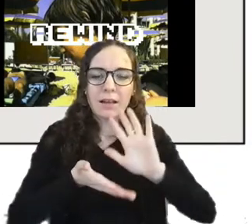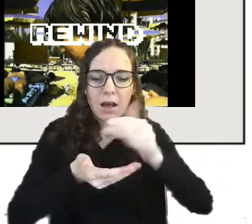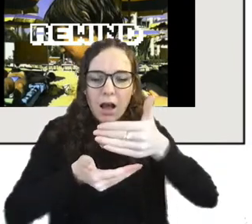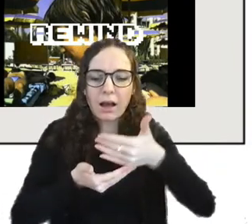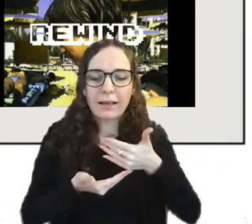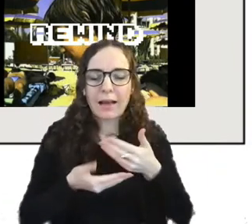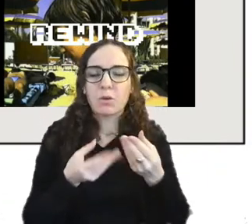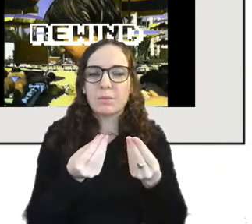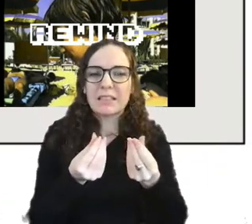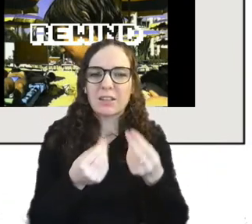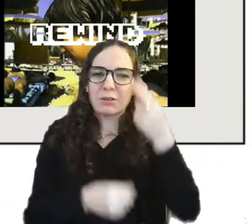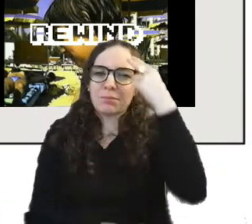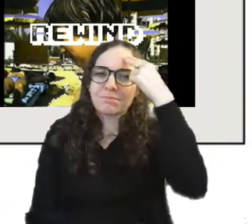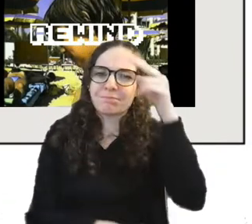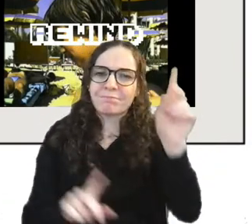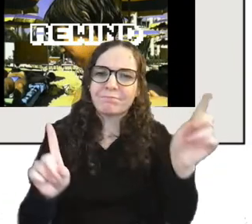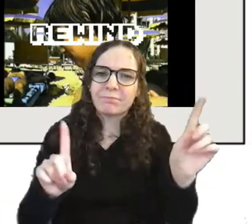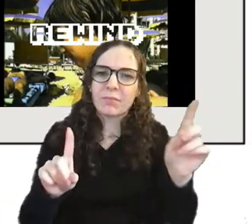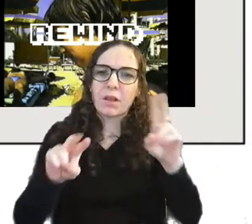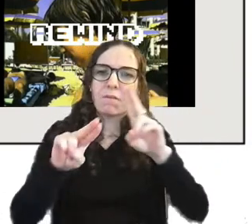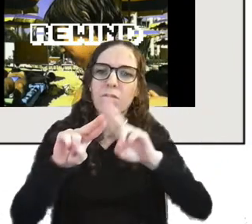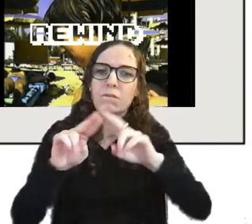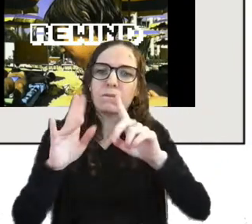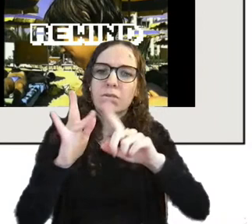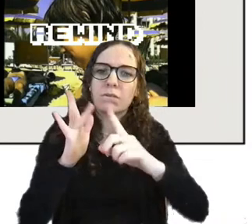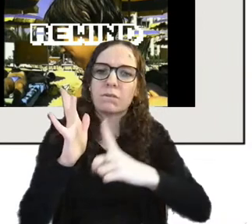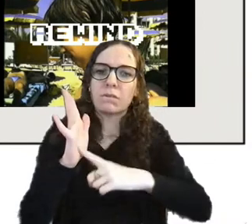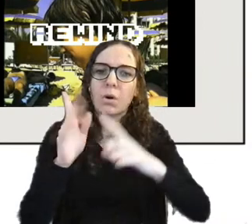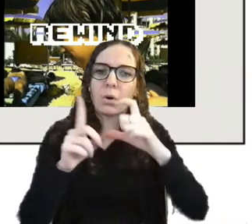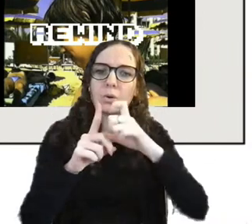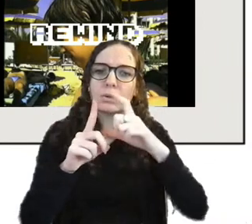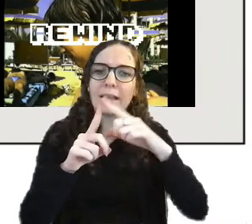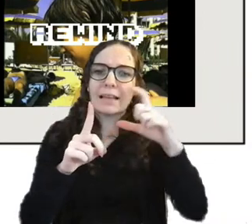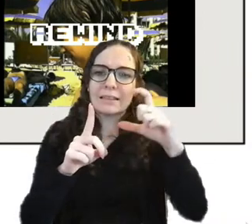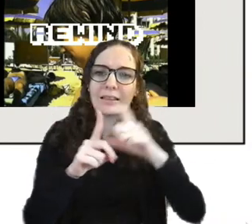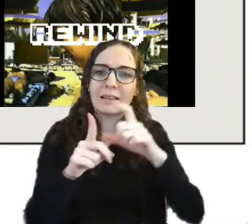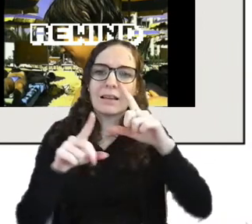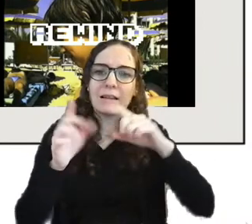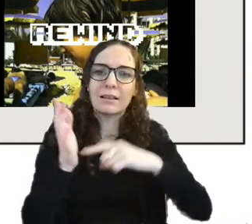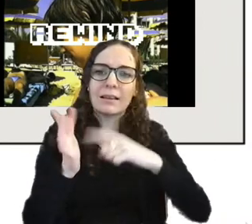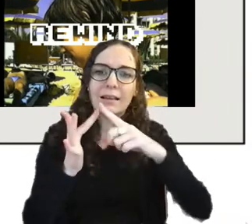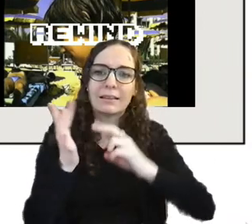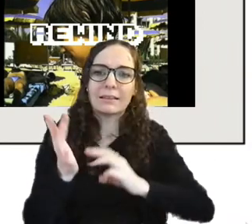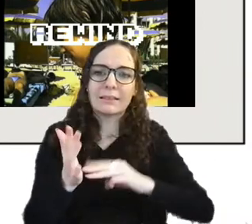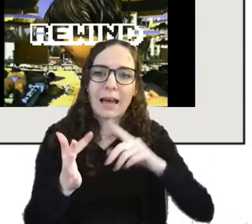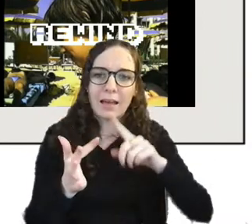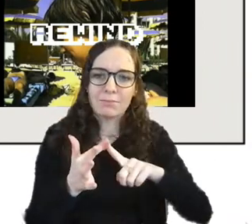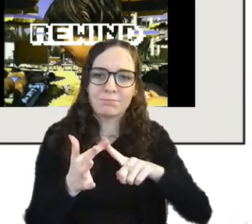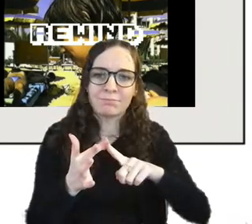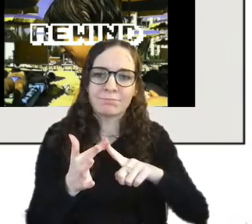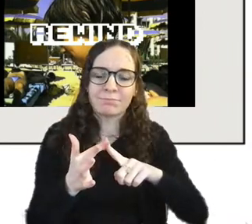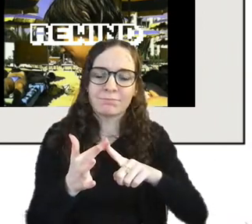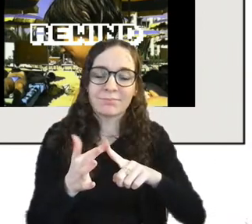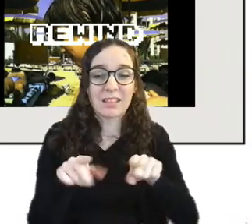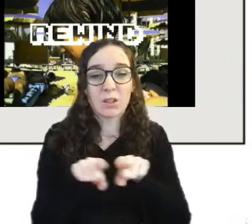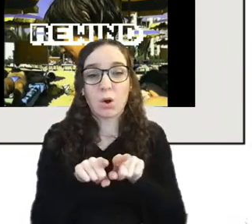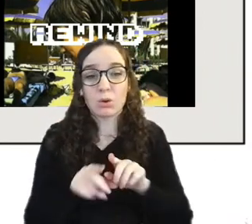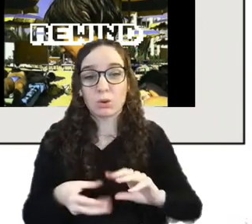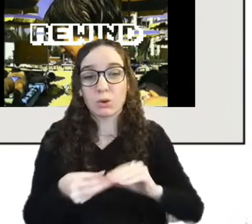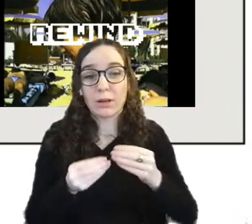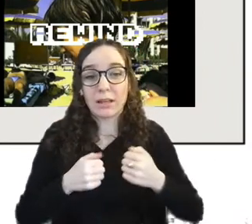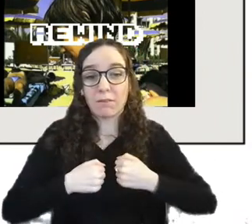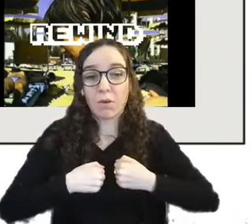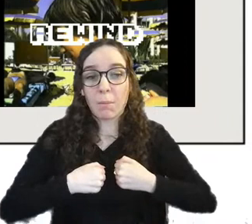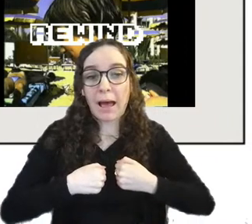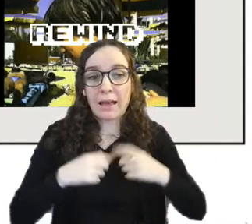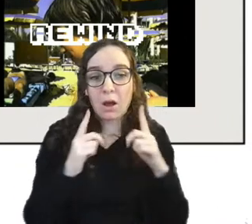this was a physical computing project also created for my masters it's an interactive artwork that